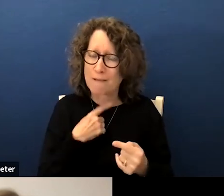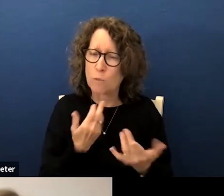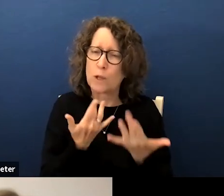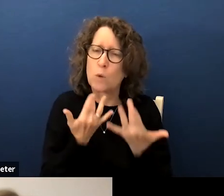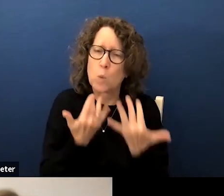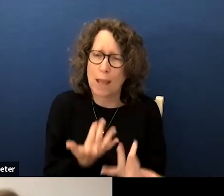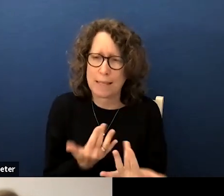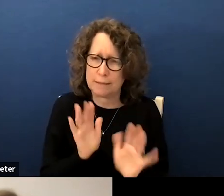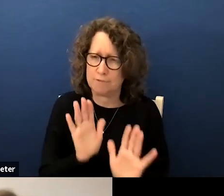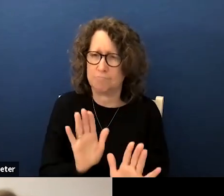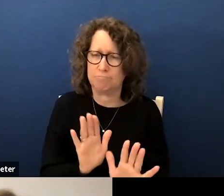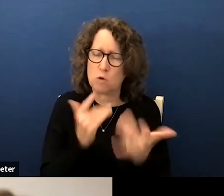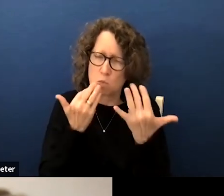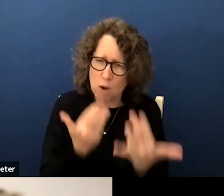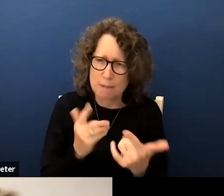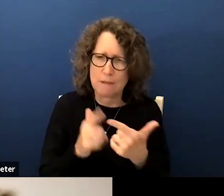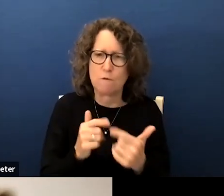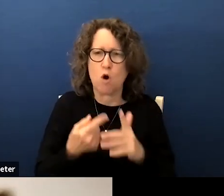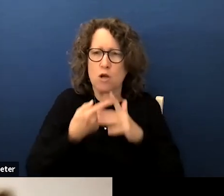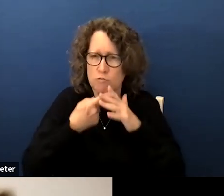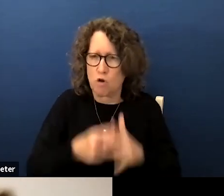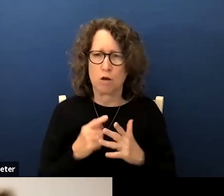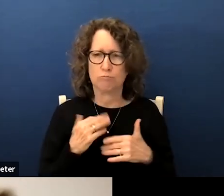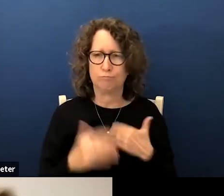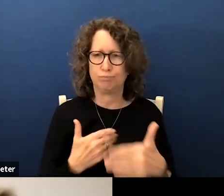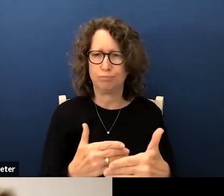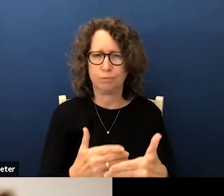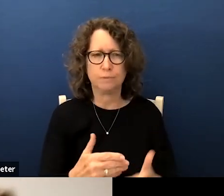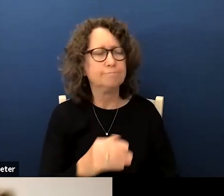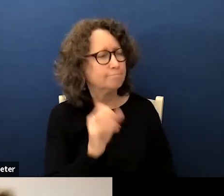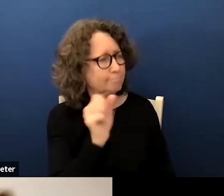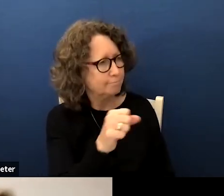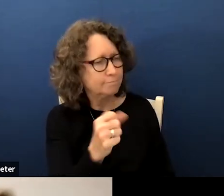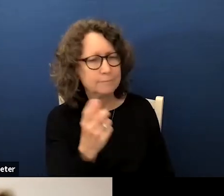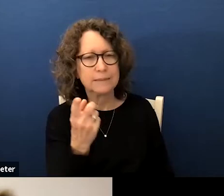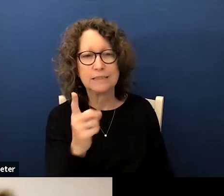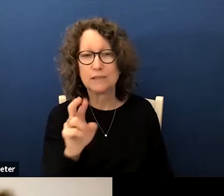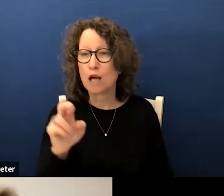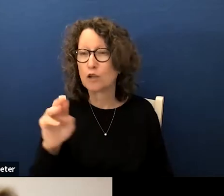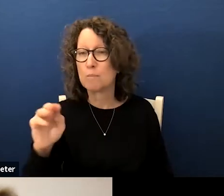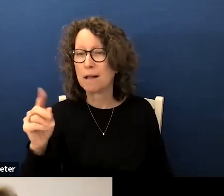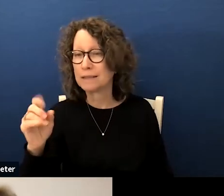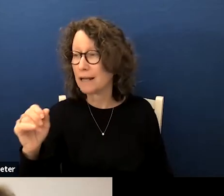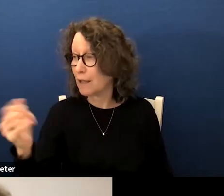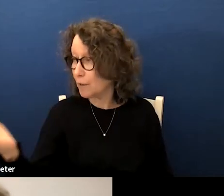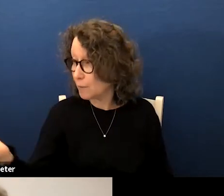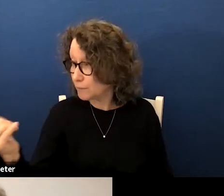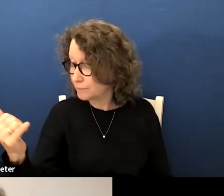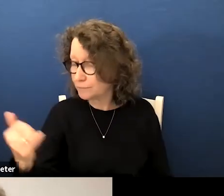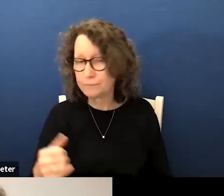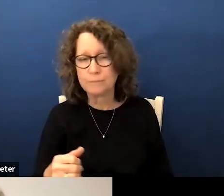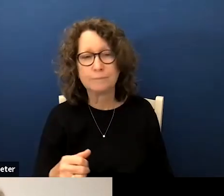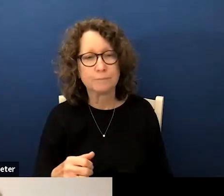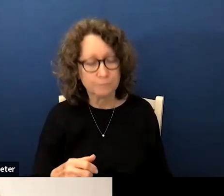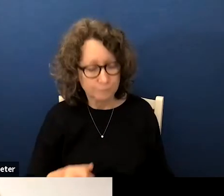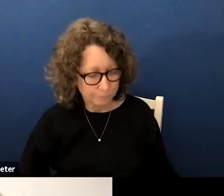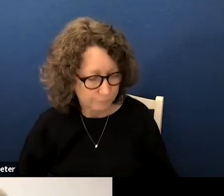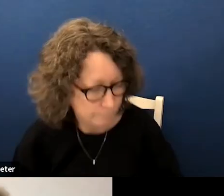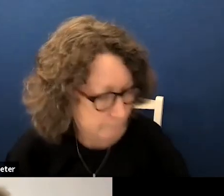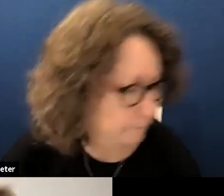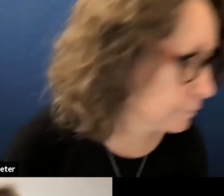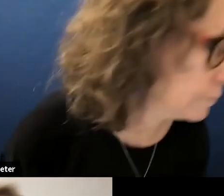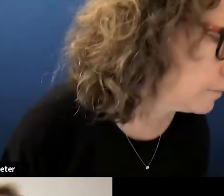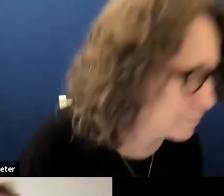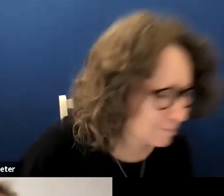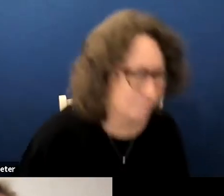a step back before we go into this sure dr maldonado so i i hear